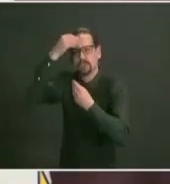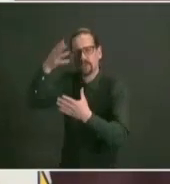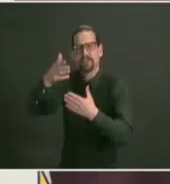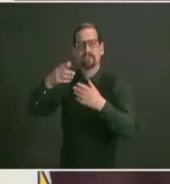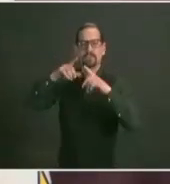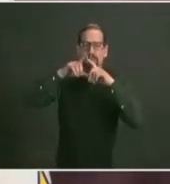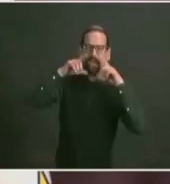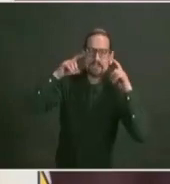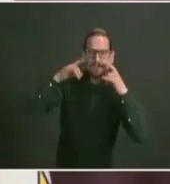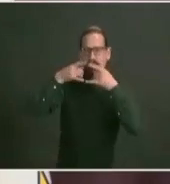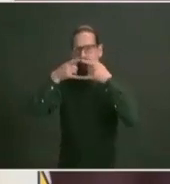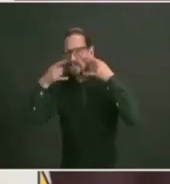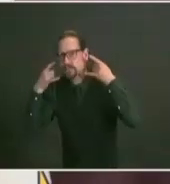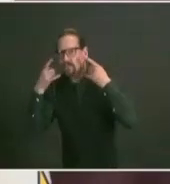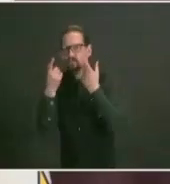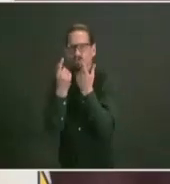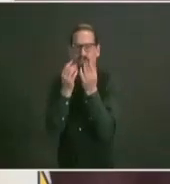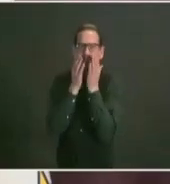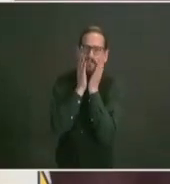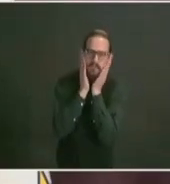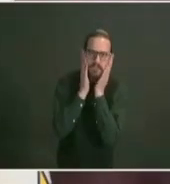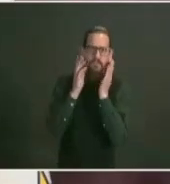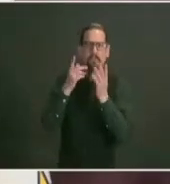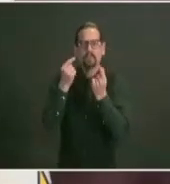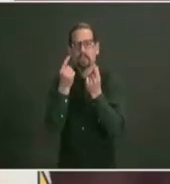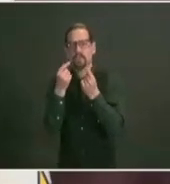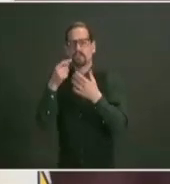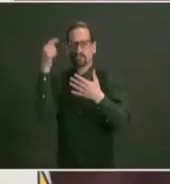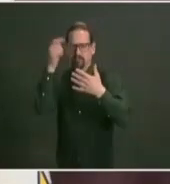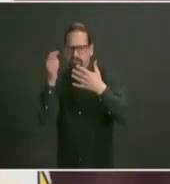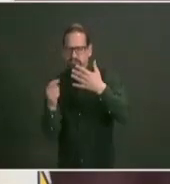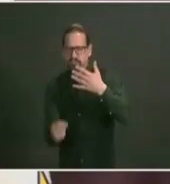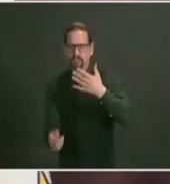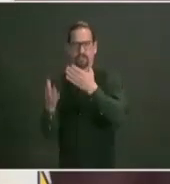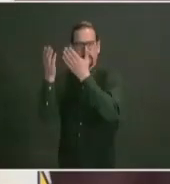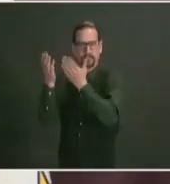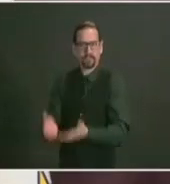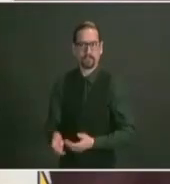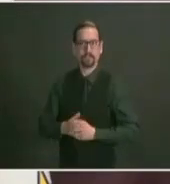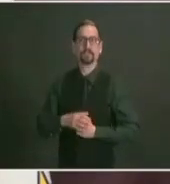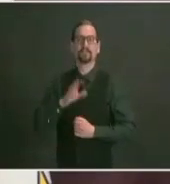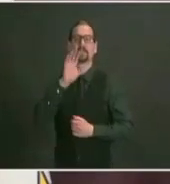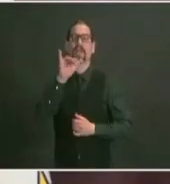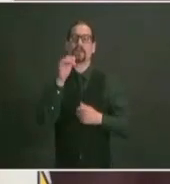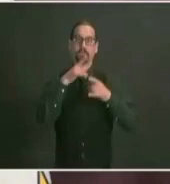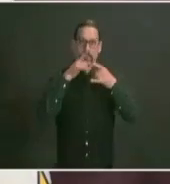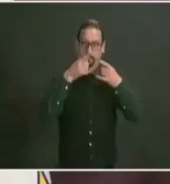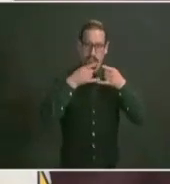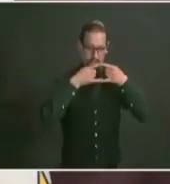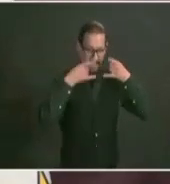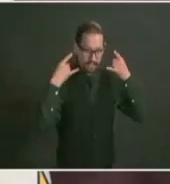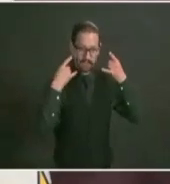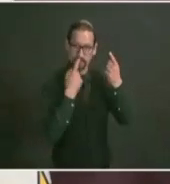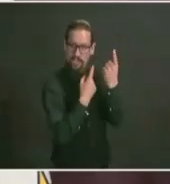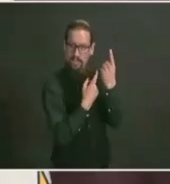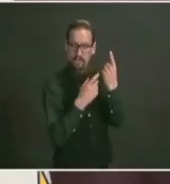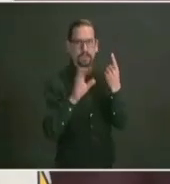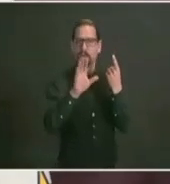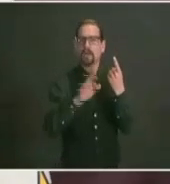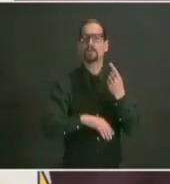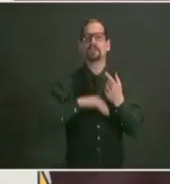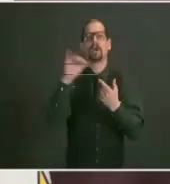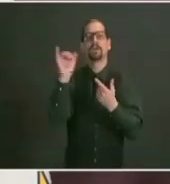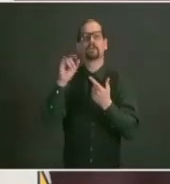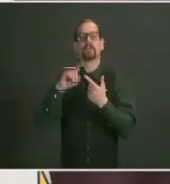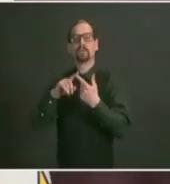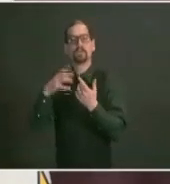continue to be testing treatment and vaccinations we continue to lead the nation in testing